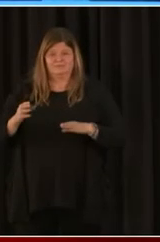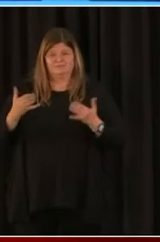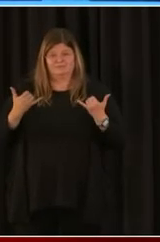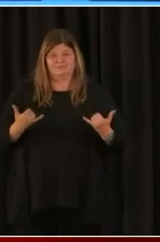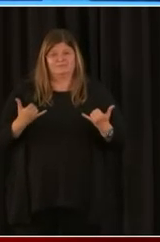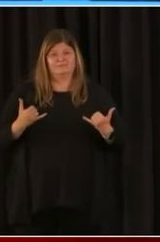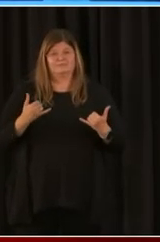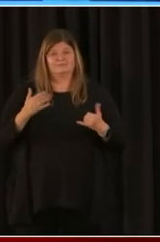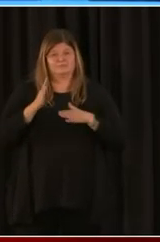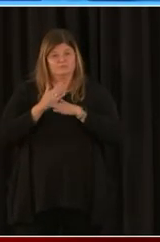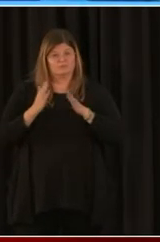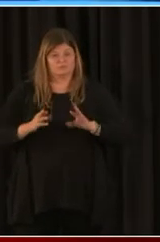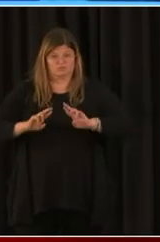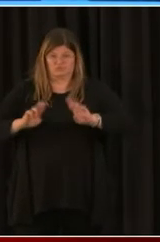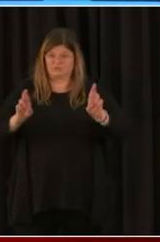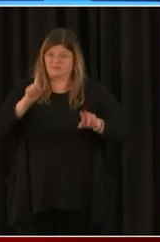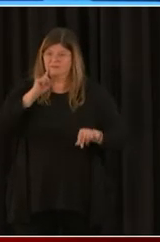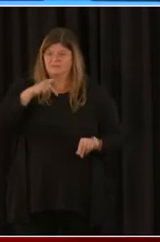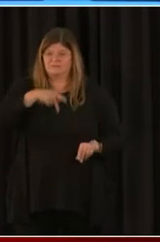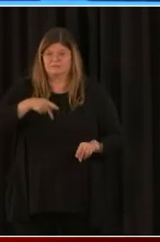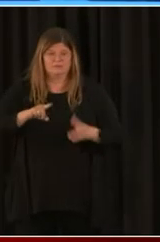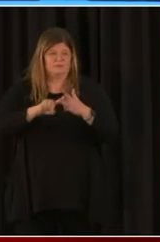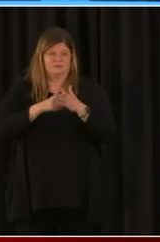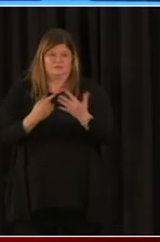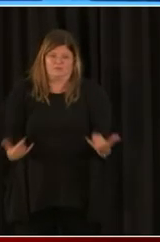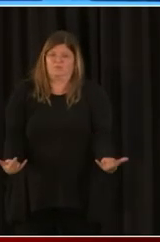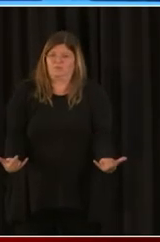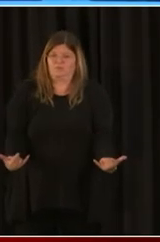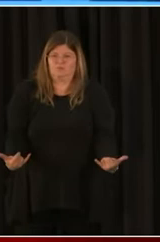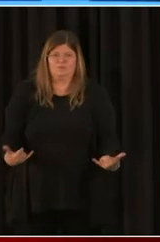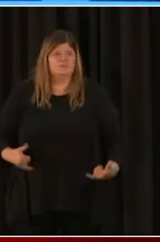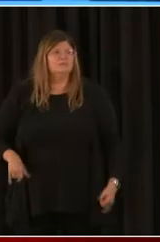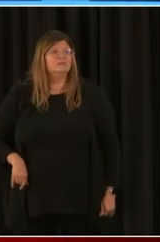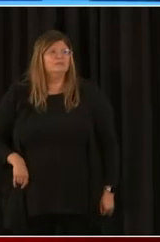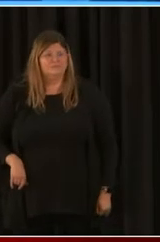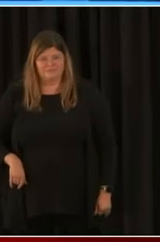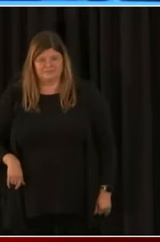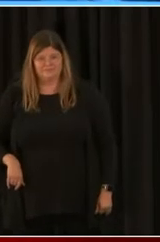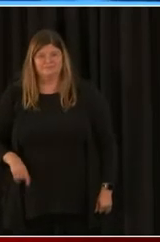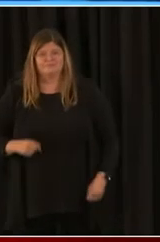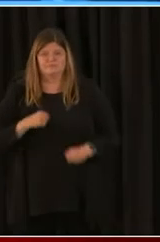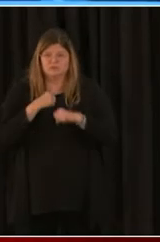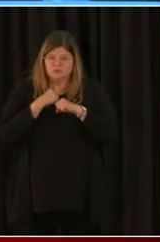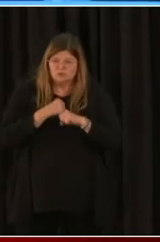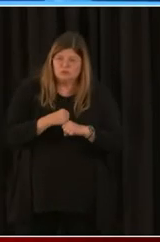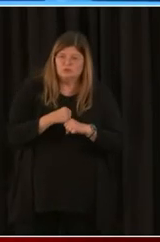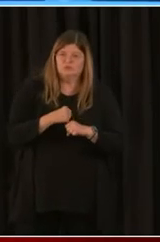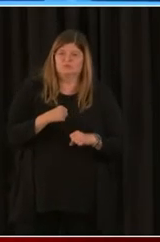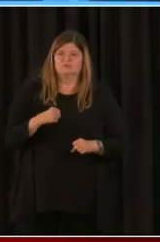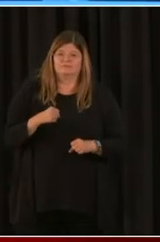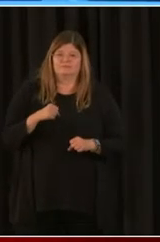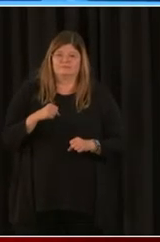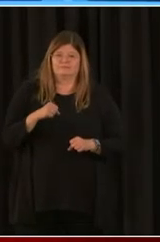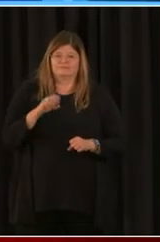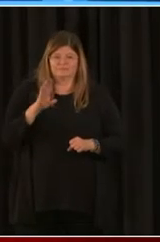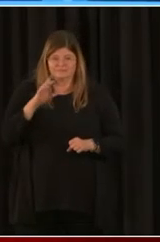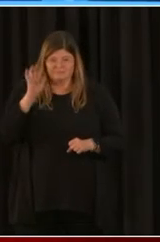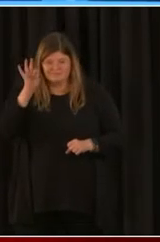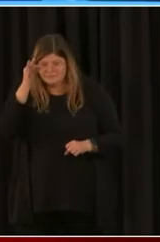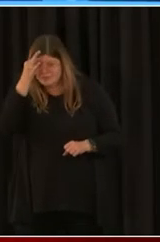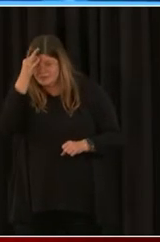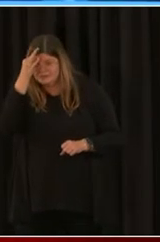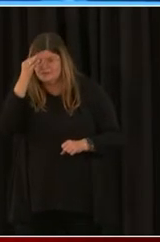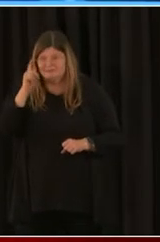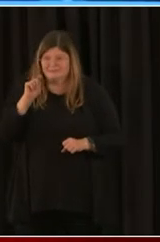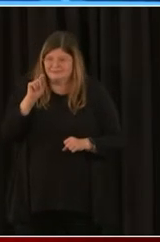for PPP is to start now, as Mr. Johnson indicated, ensuring that you have filed your federal tax returns. If you're a